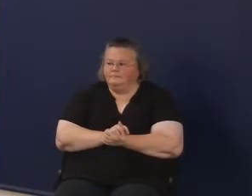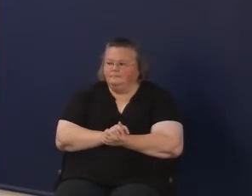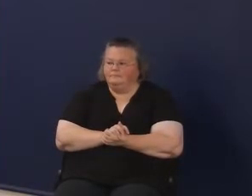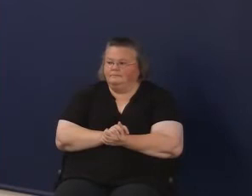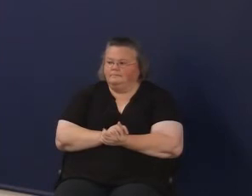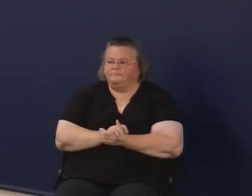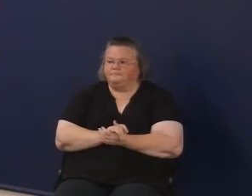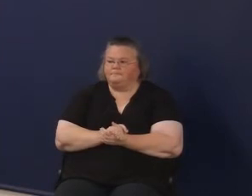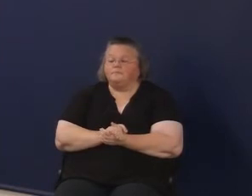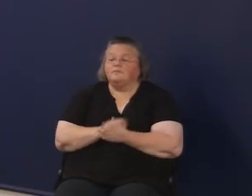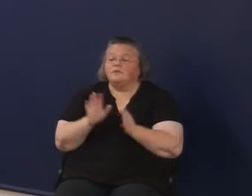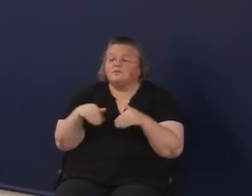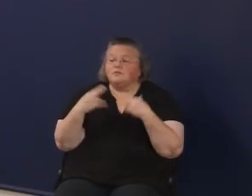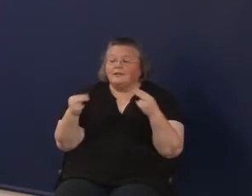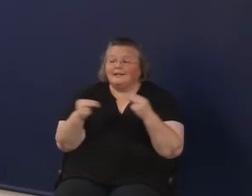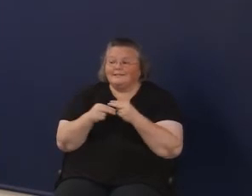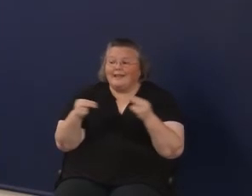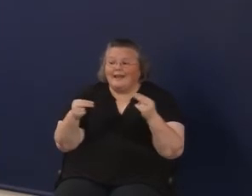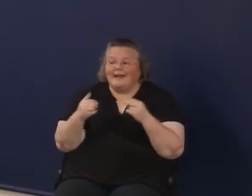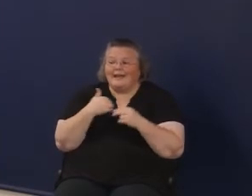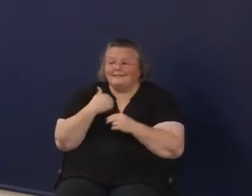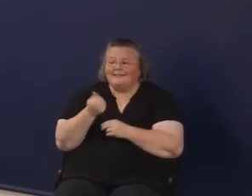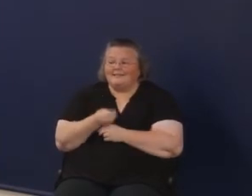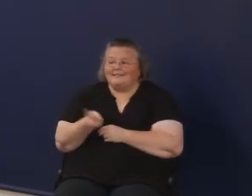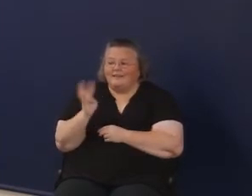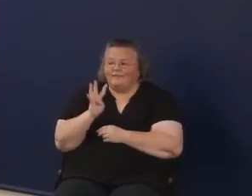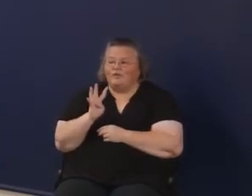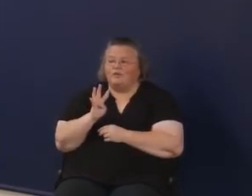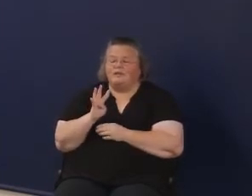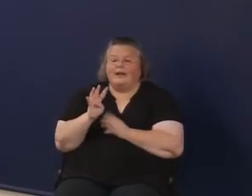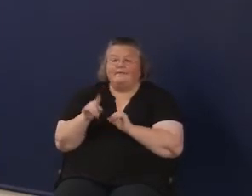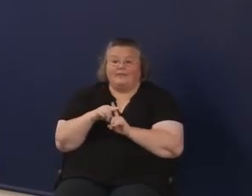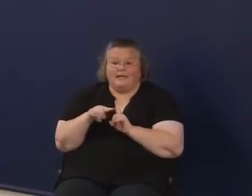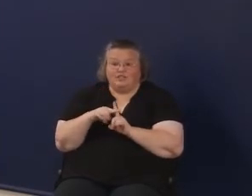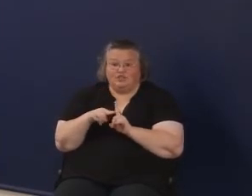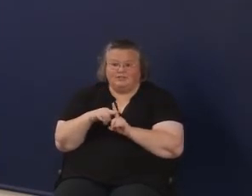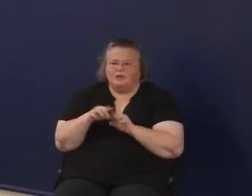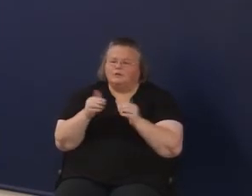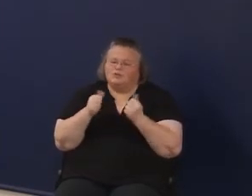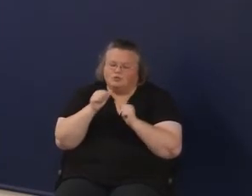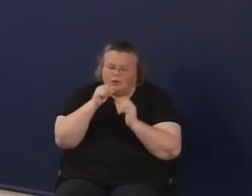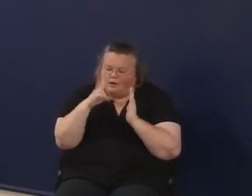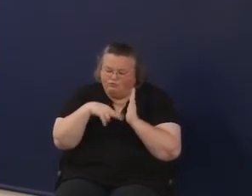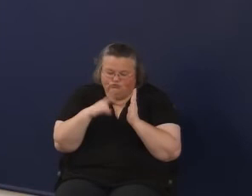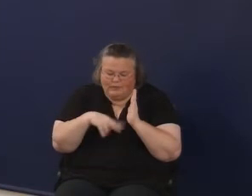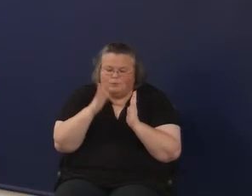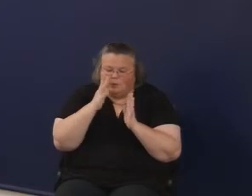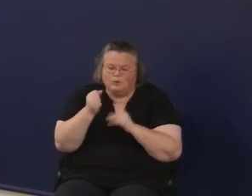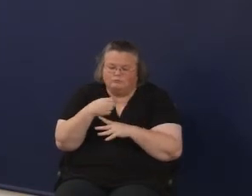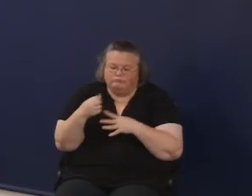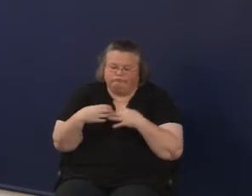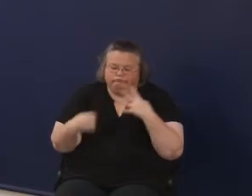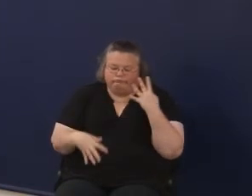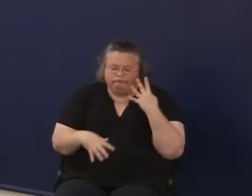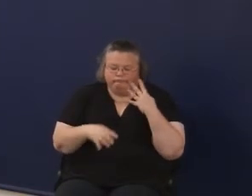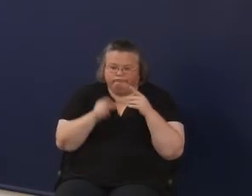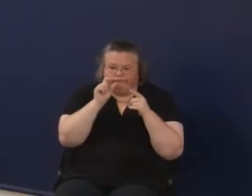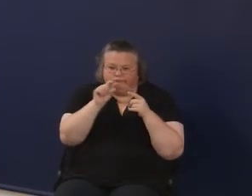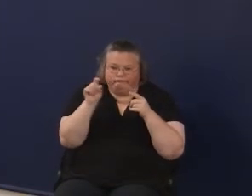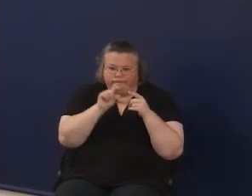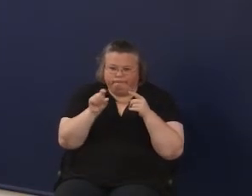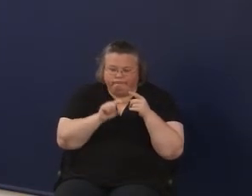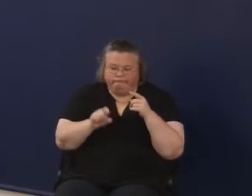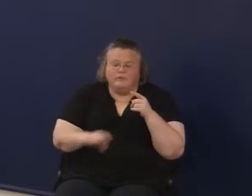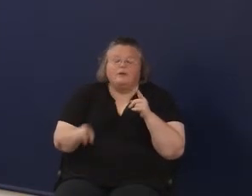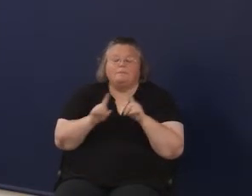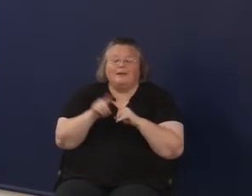really several advantages of the statewide profile policy. Don't try to read all this. We're going to break this down item by item,